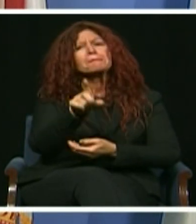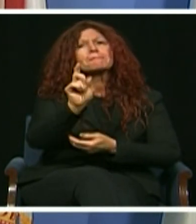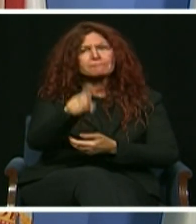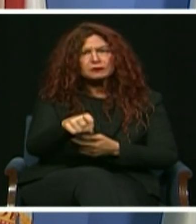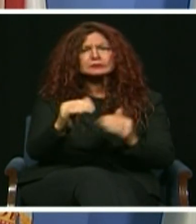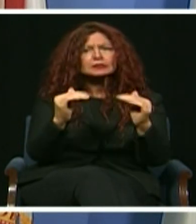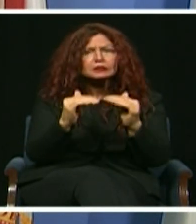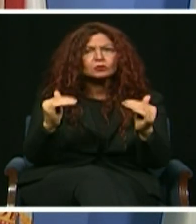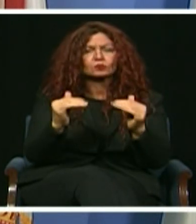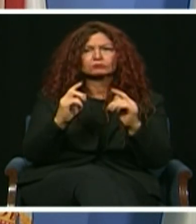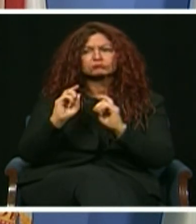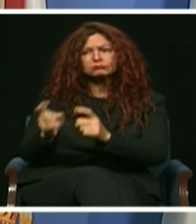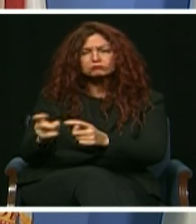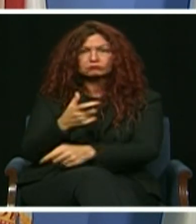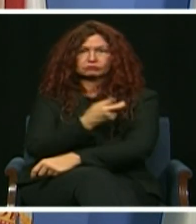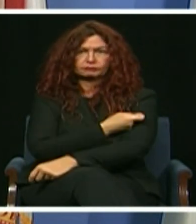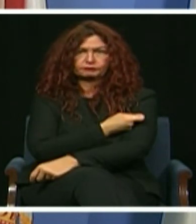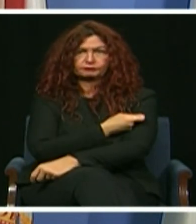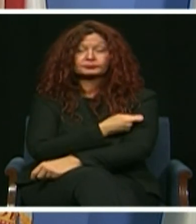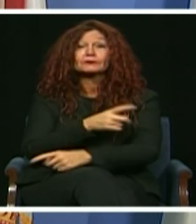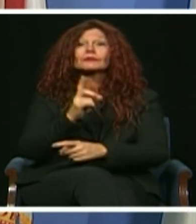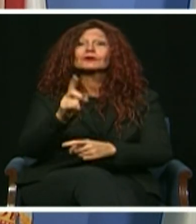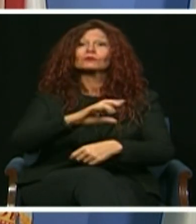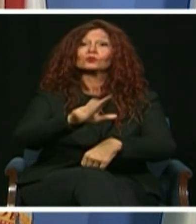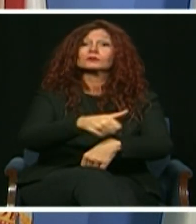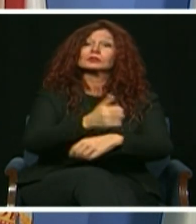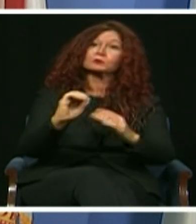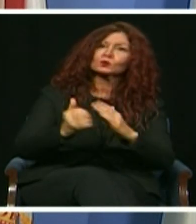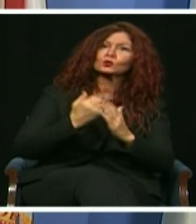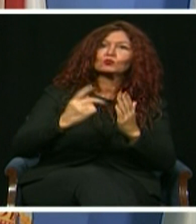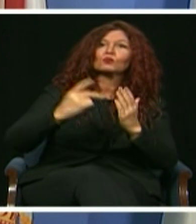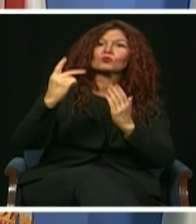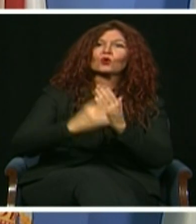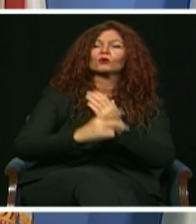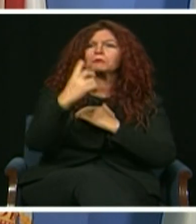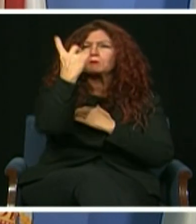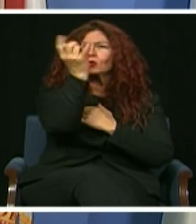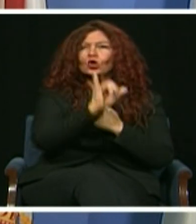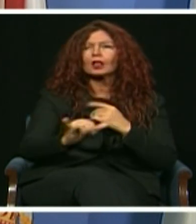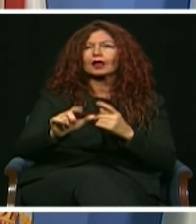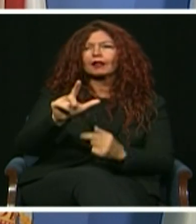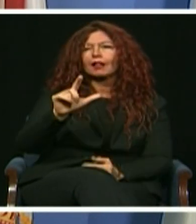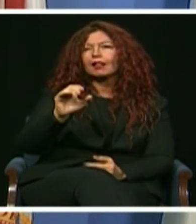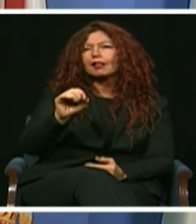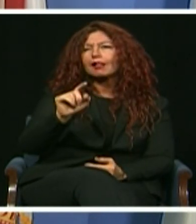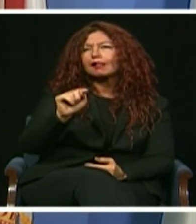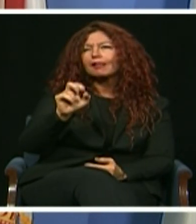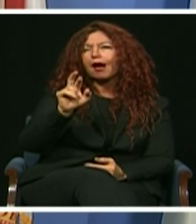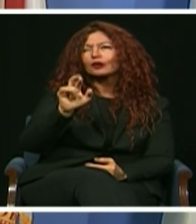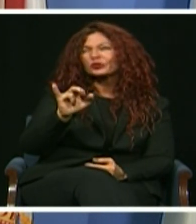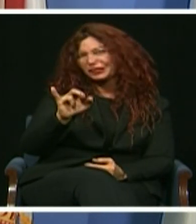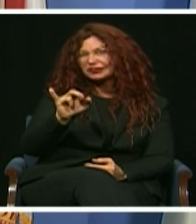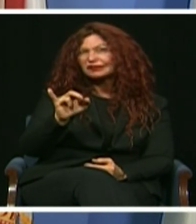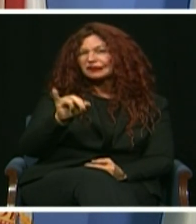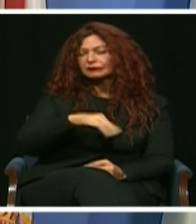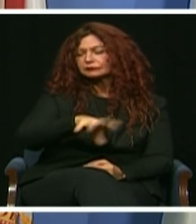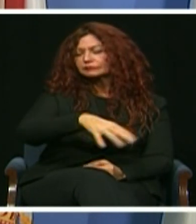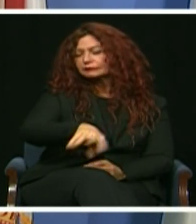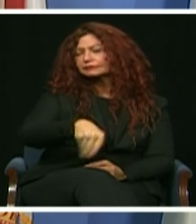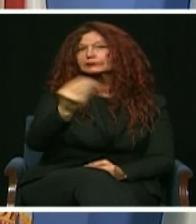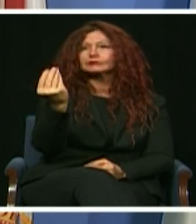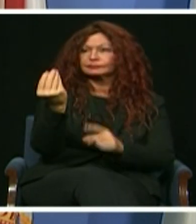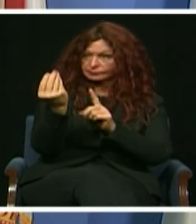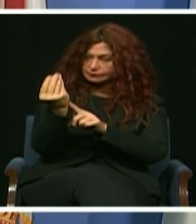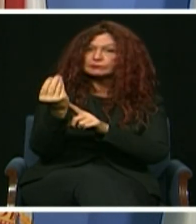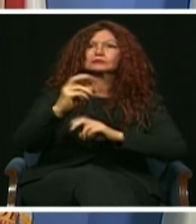65 and above to sign up to receive a vaccine. A one-time registration, no need to constantly reapply. And it will allow